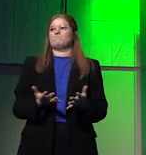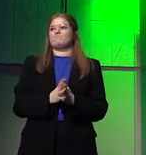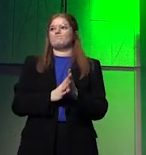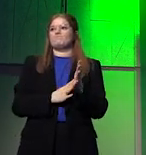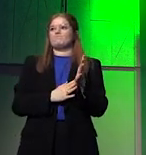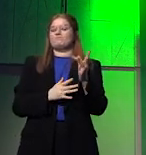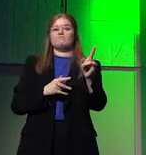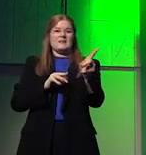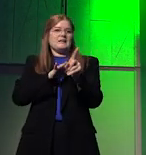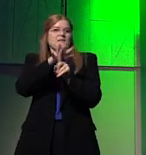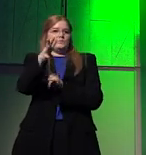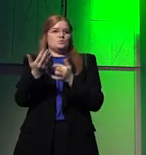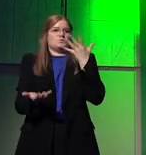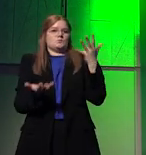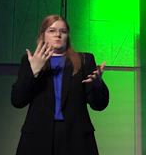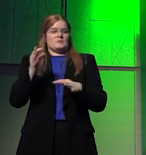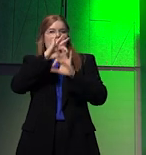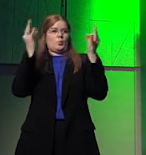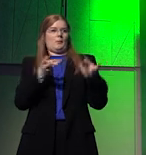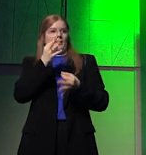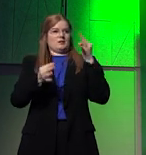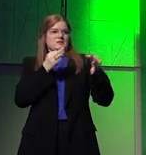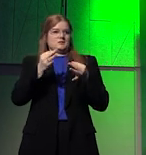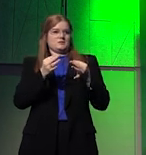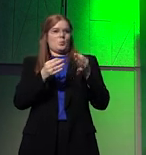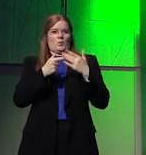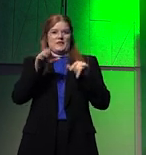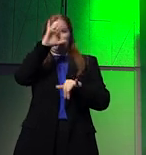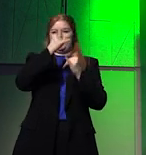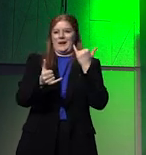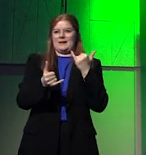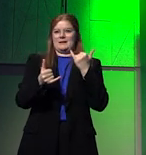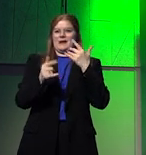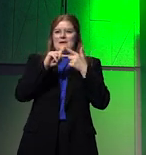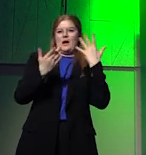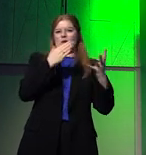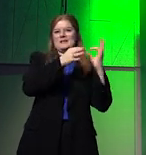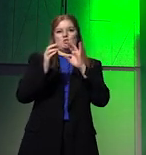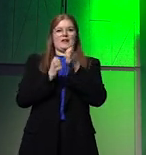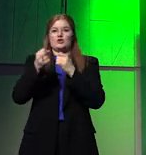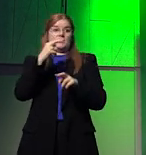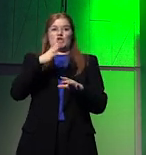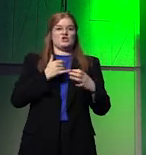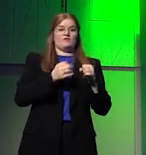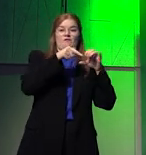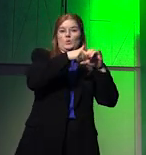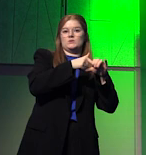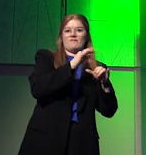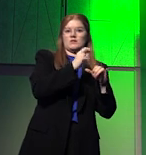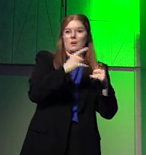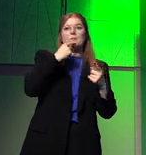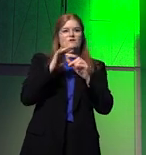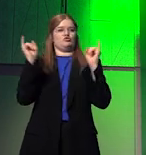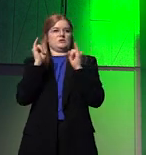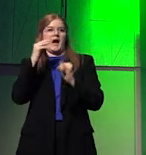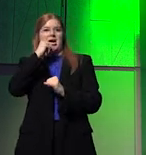influence the way in which global politics are playing out on the back of energy, not just for fossils, but also for critical raw